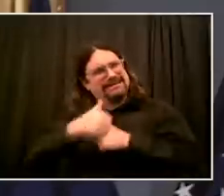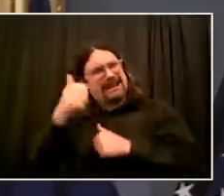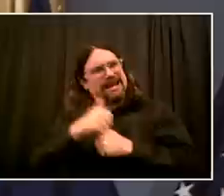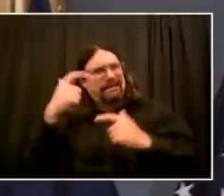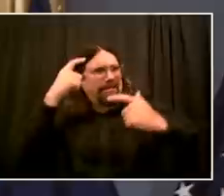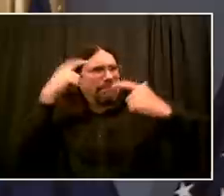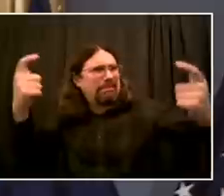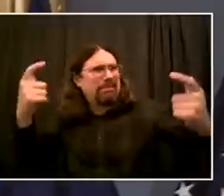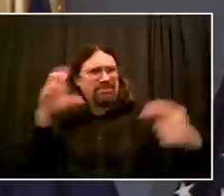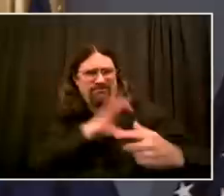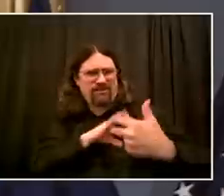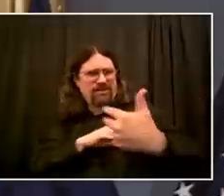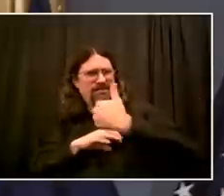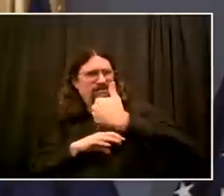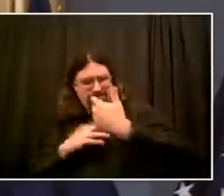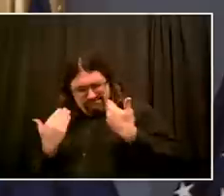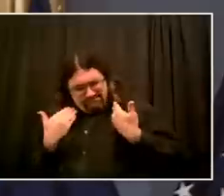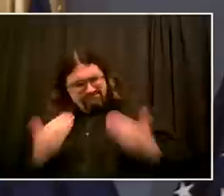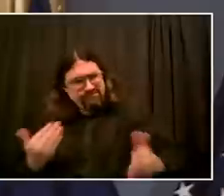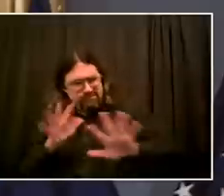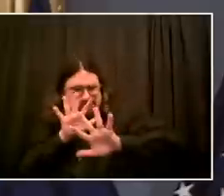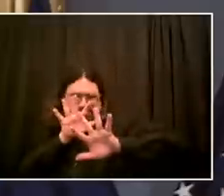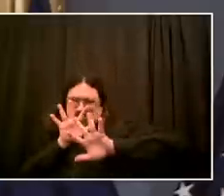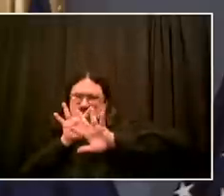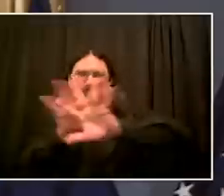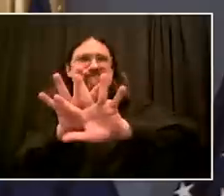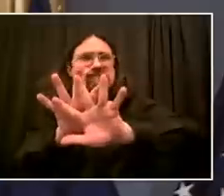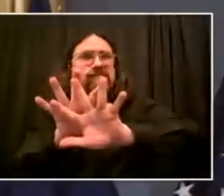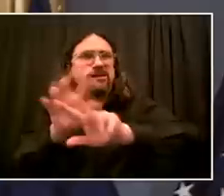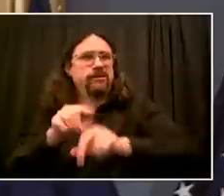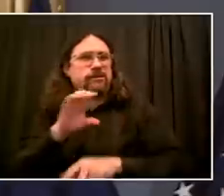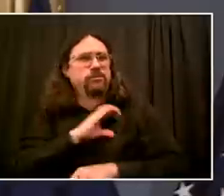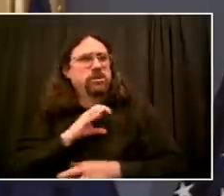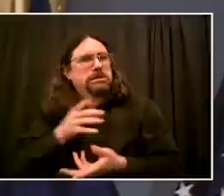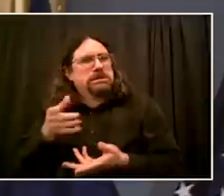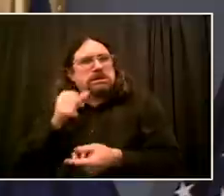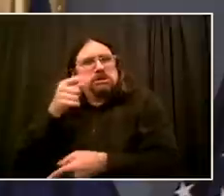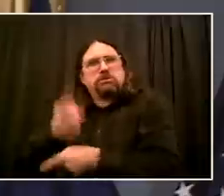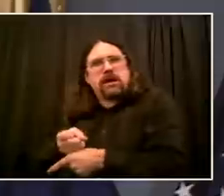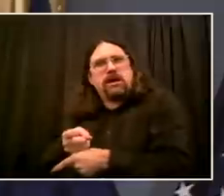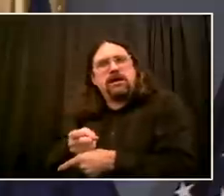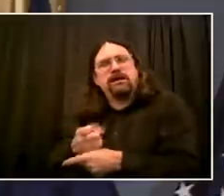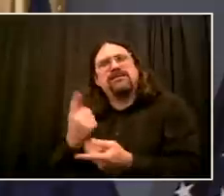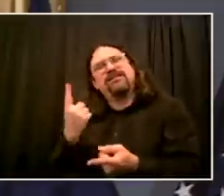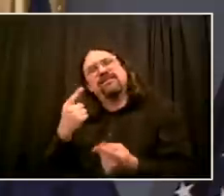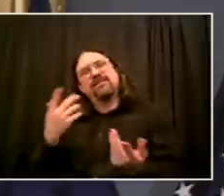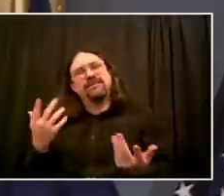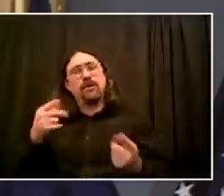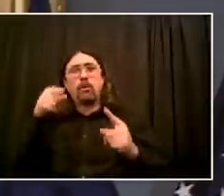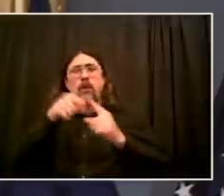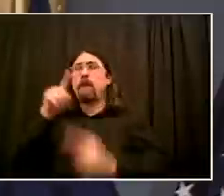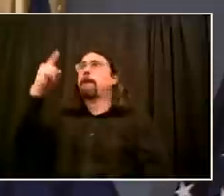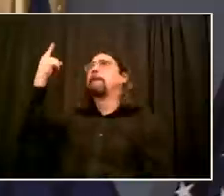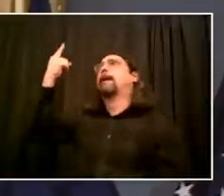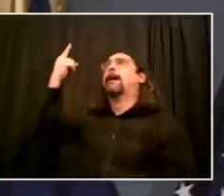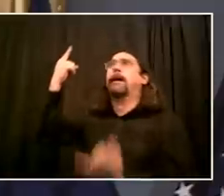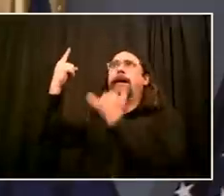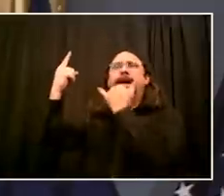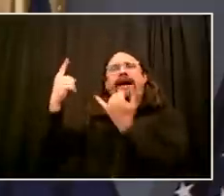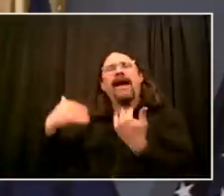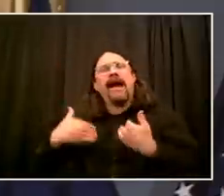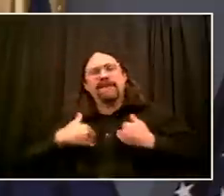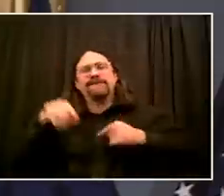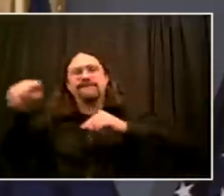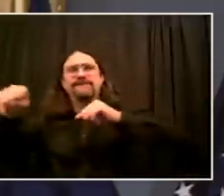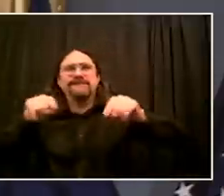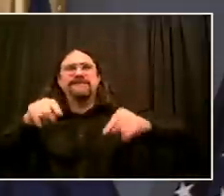And we need a full and impartial investigation. But we also need to be clear about the context. That was happening against the backdrop where police officers had